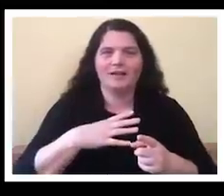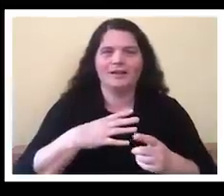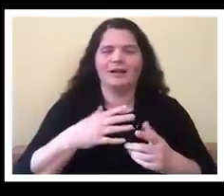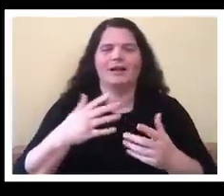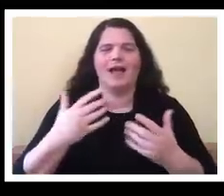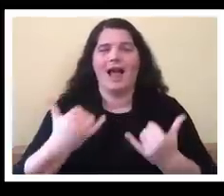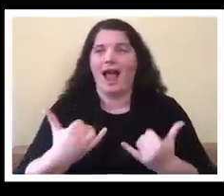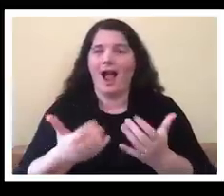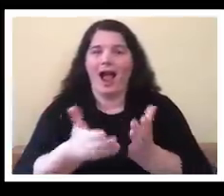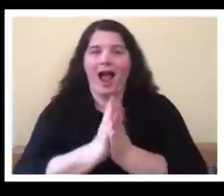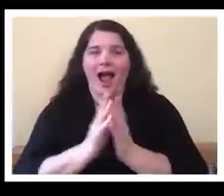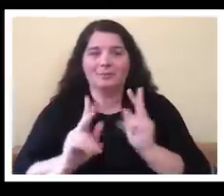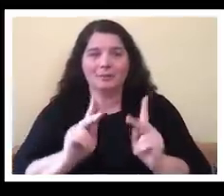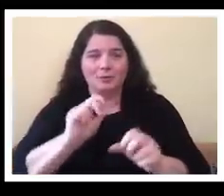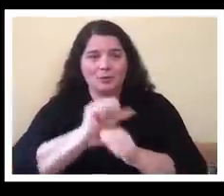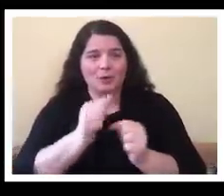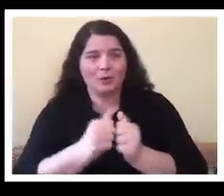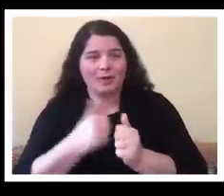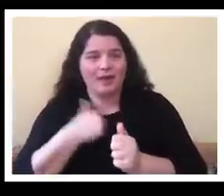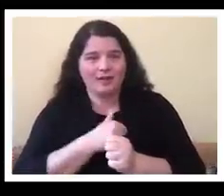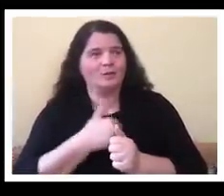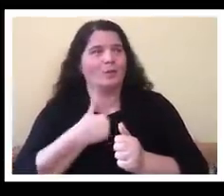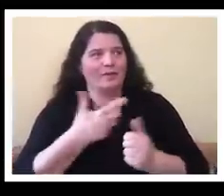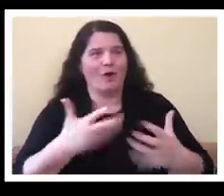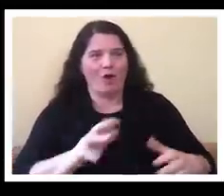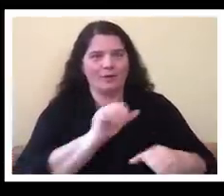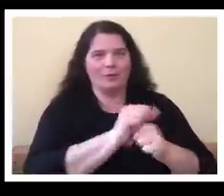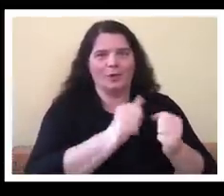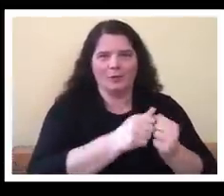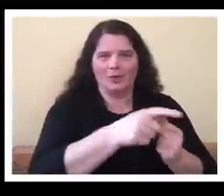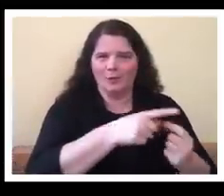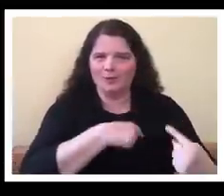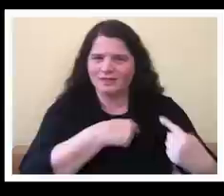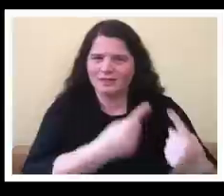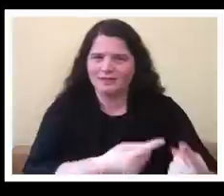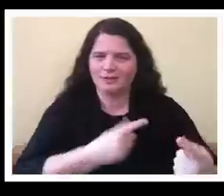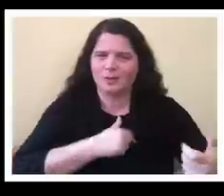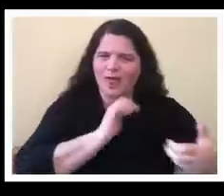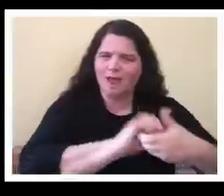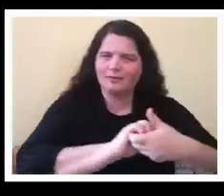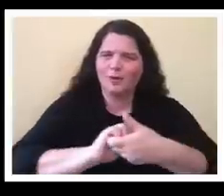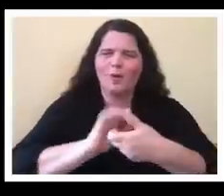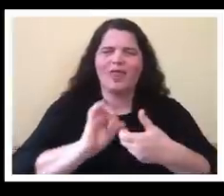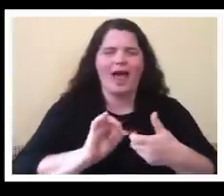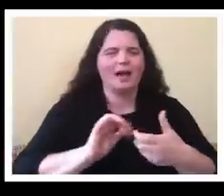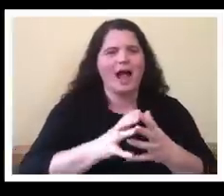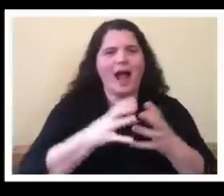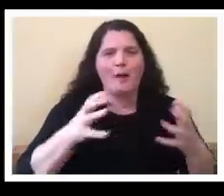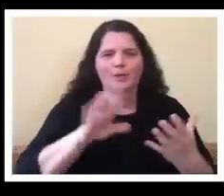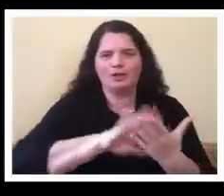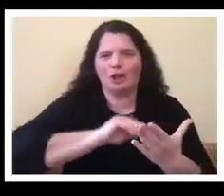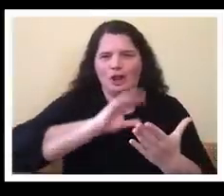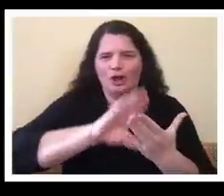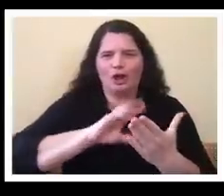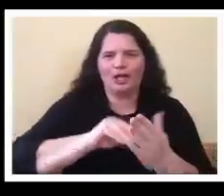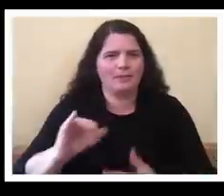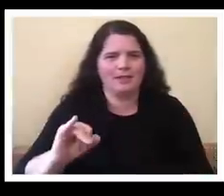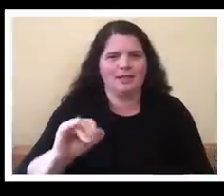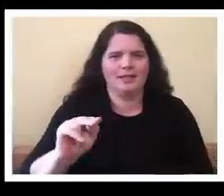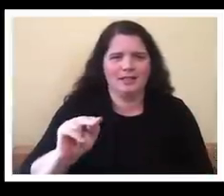us unless we were working with them so there was a lot of learning going on so crip camp for me